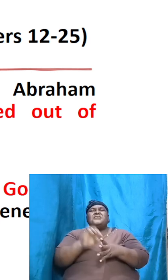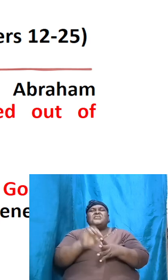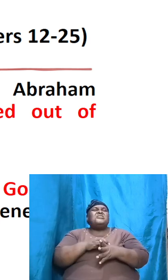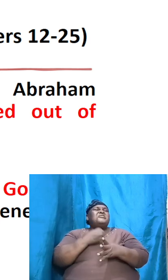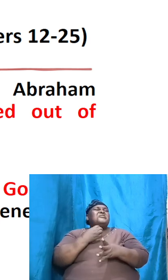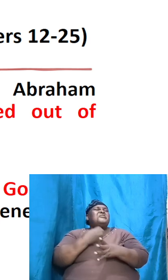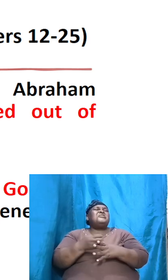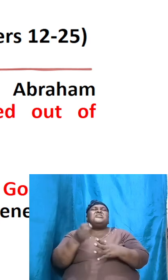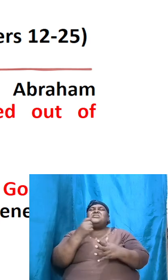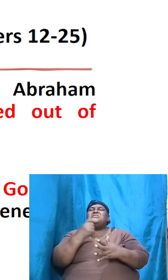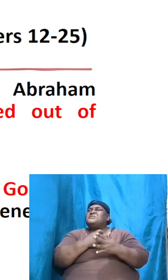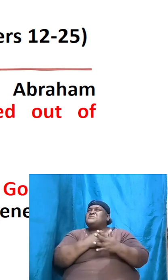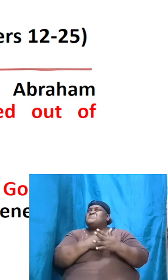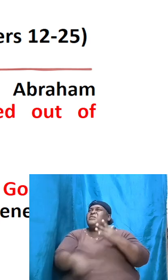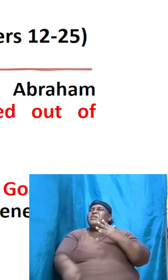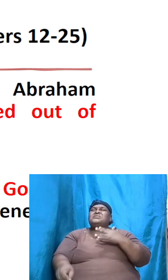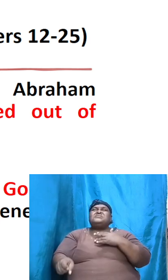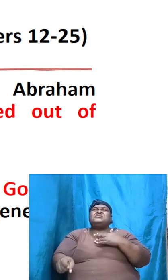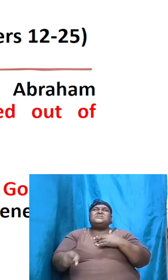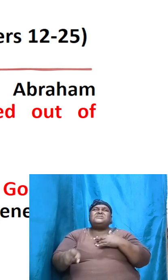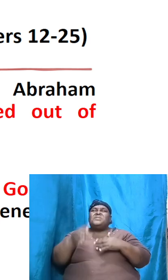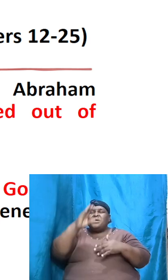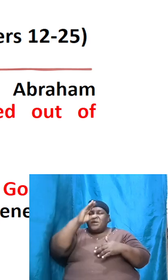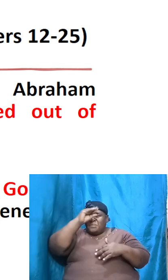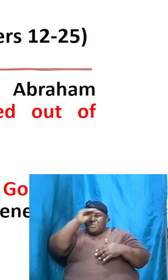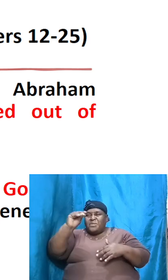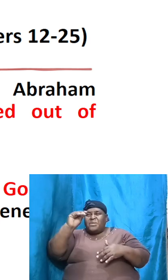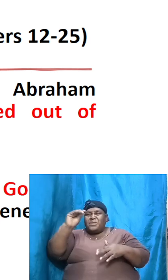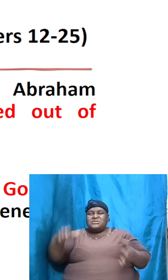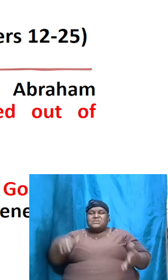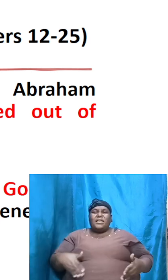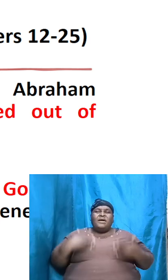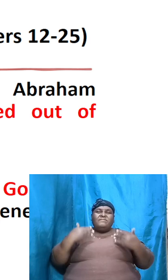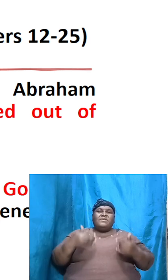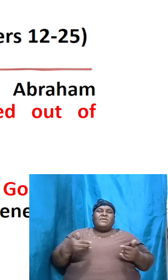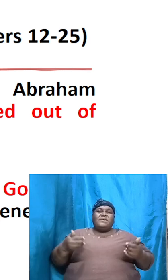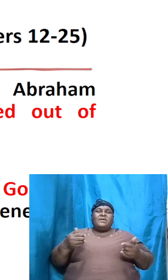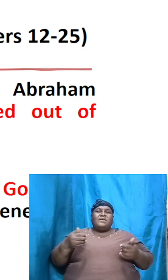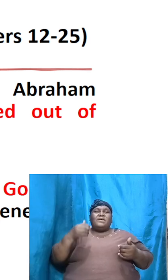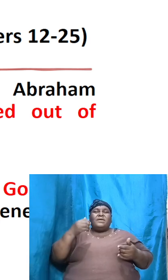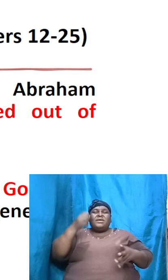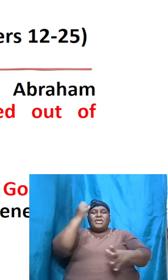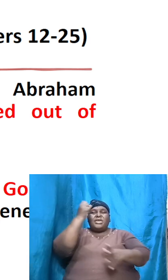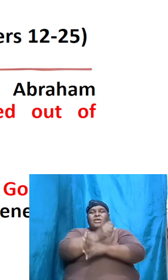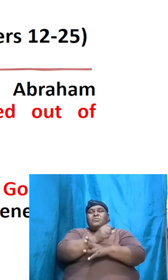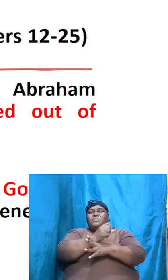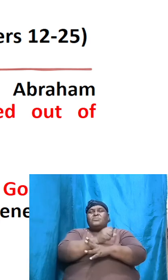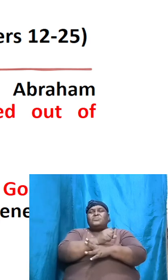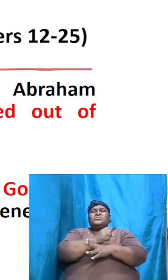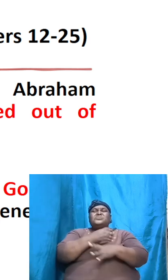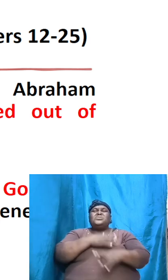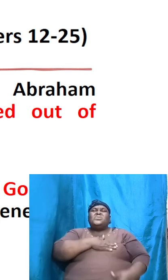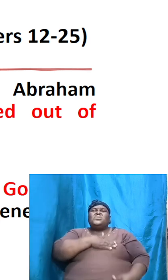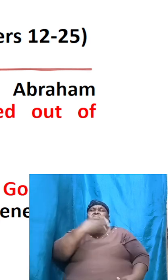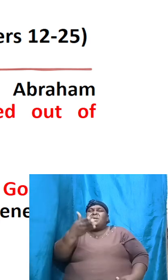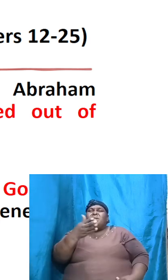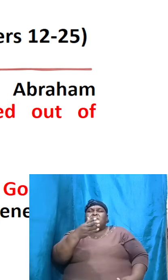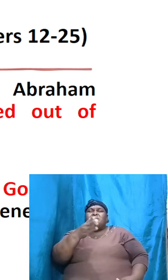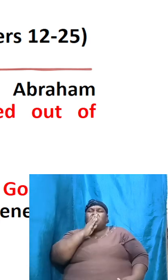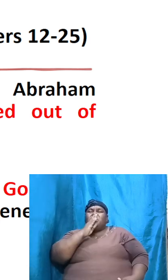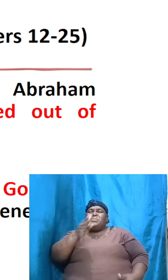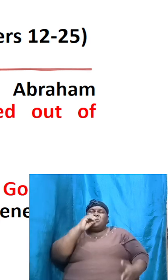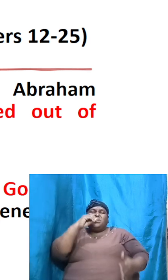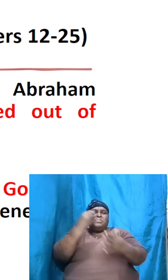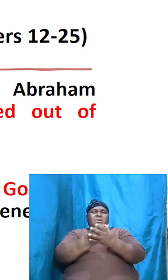that boy's life Abraham was willing to be obedient to God at all